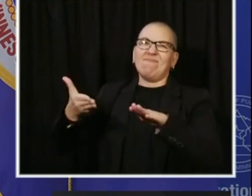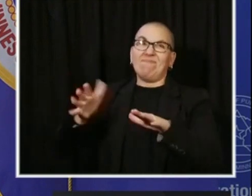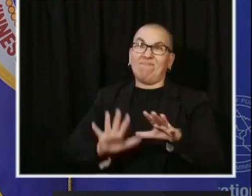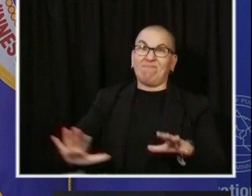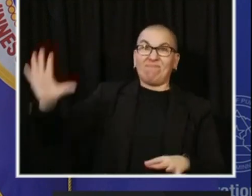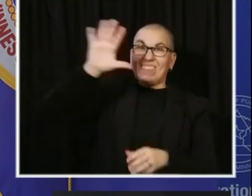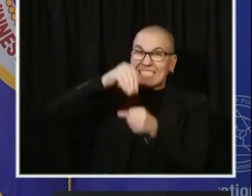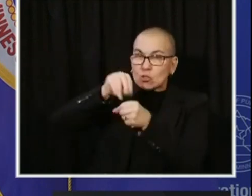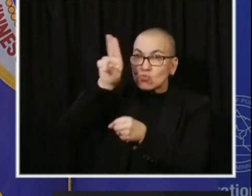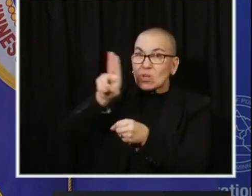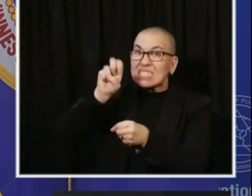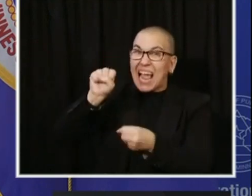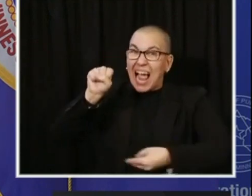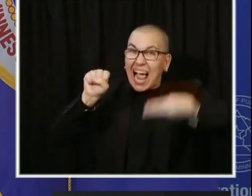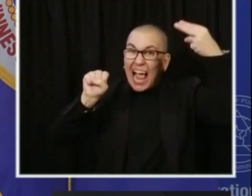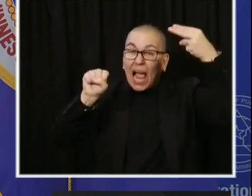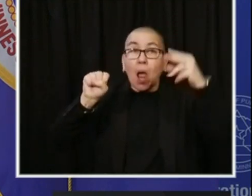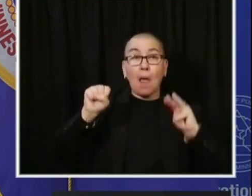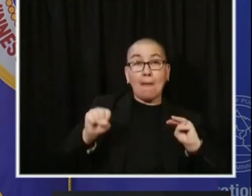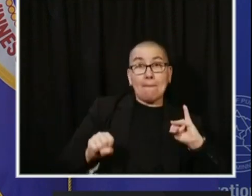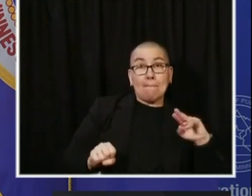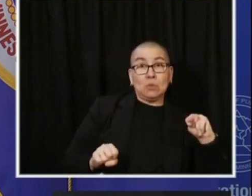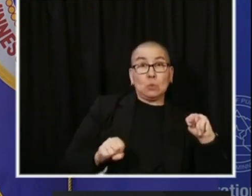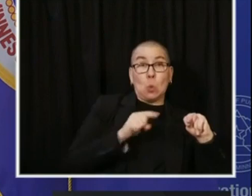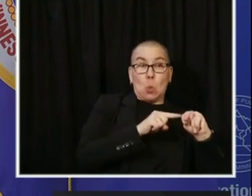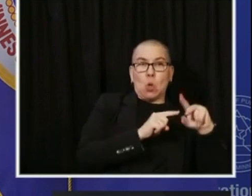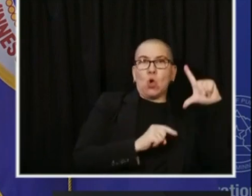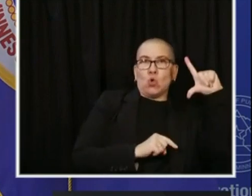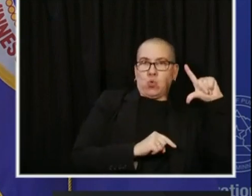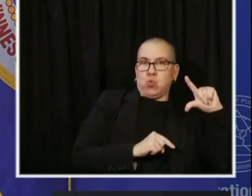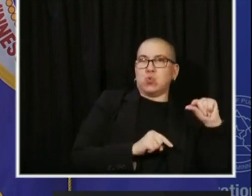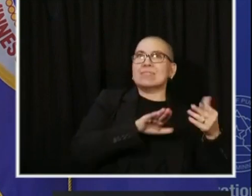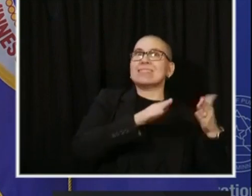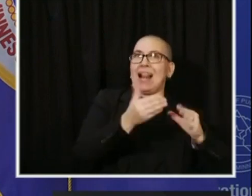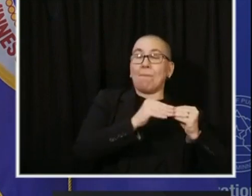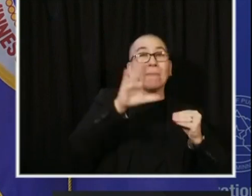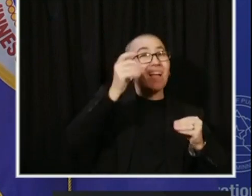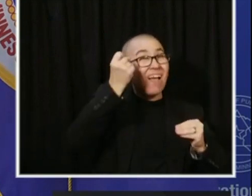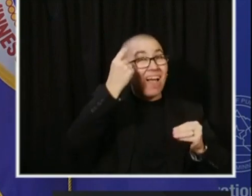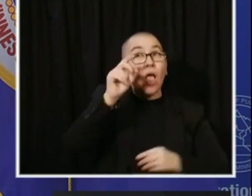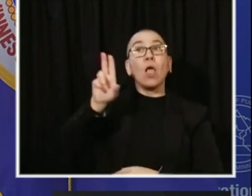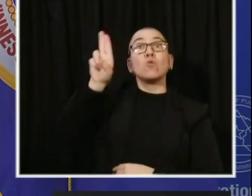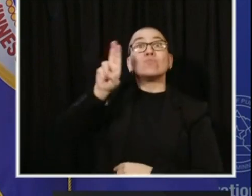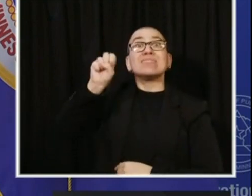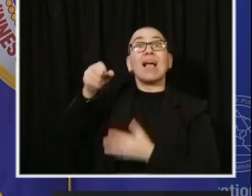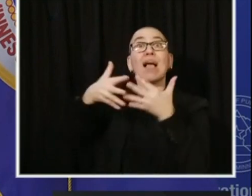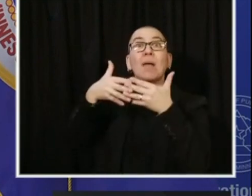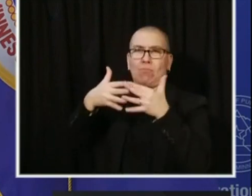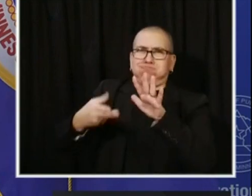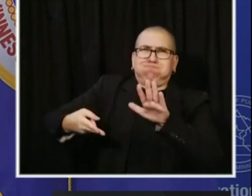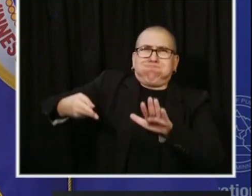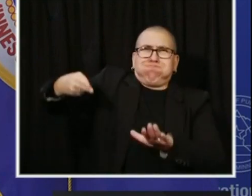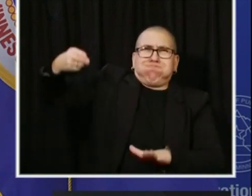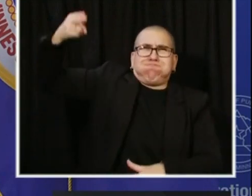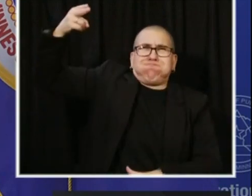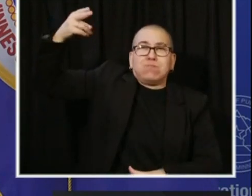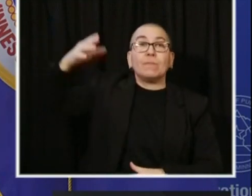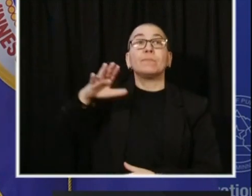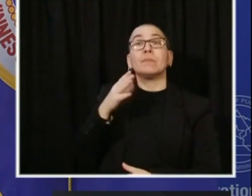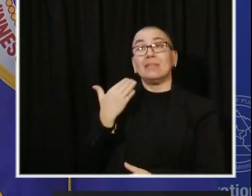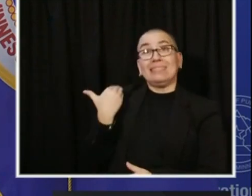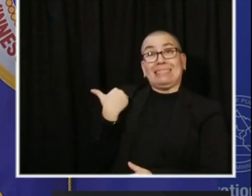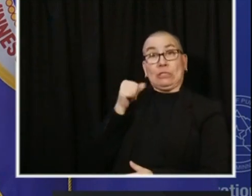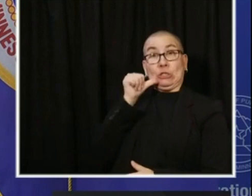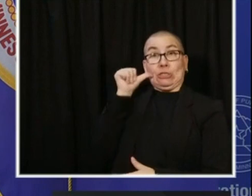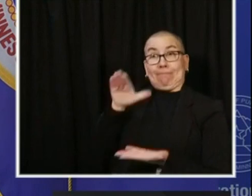even here in Minnesota with our numbers coming down dramatically, the death numbers are still lagging. We had 67 of our neighbors die yesterday of COVID